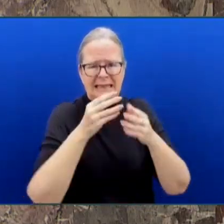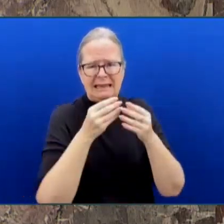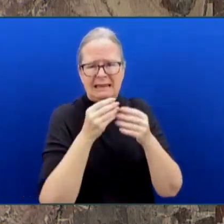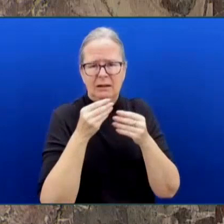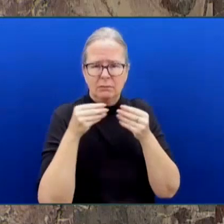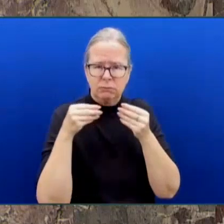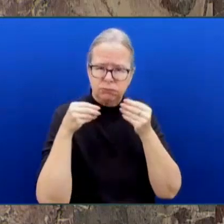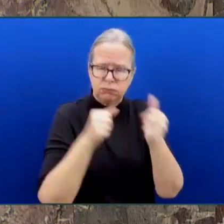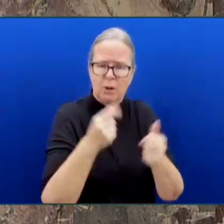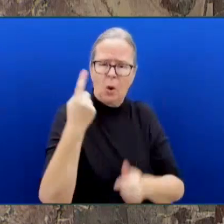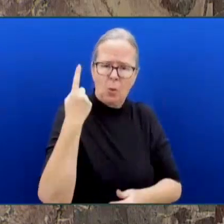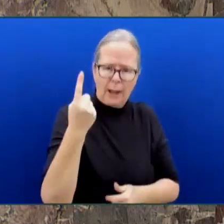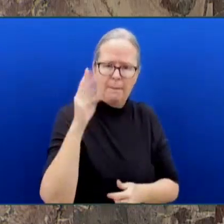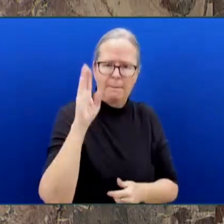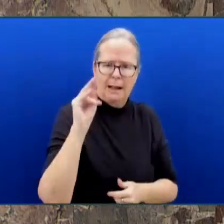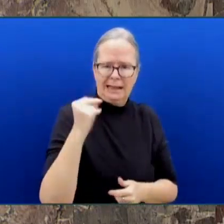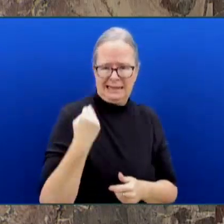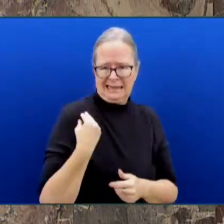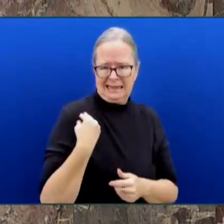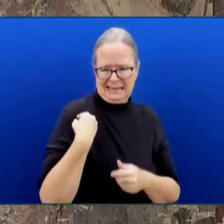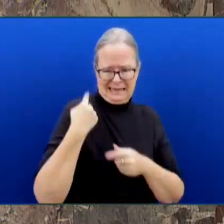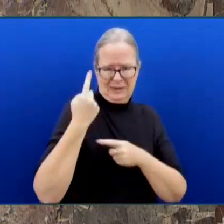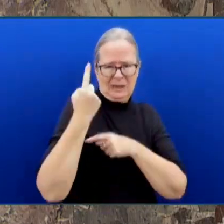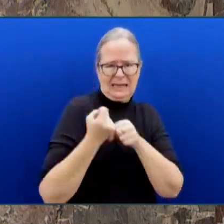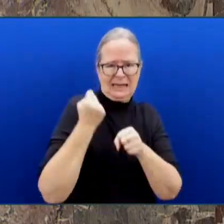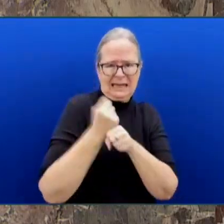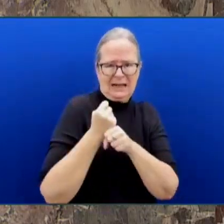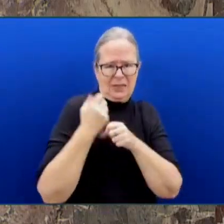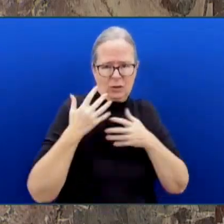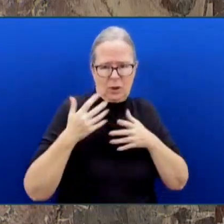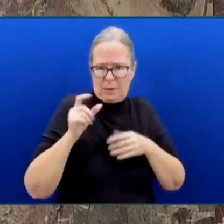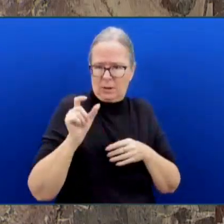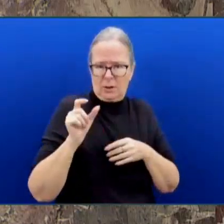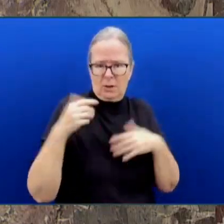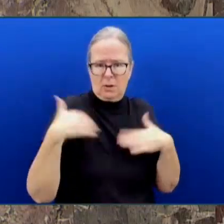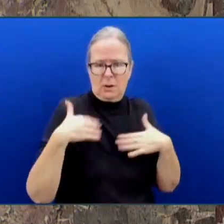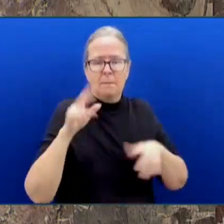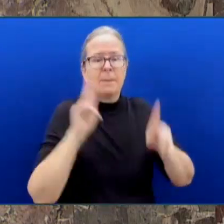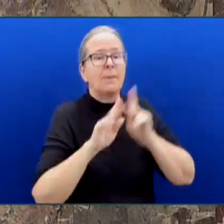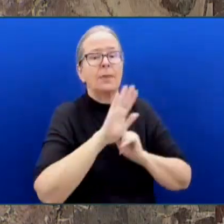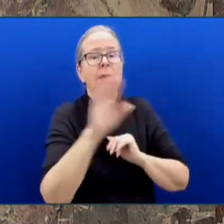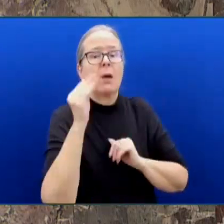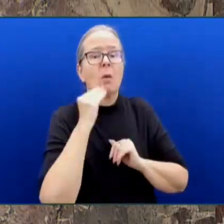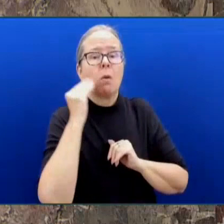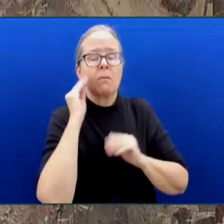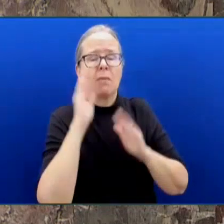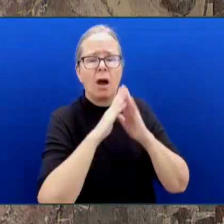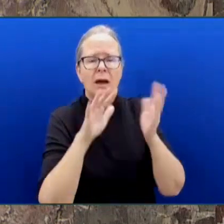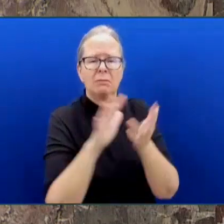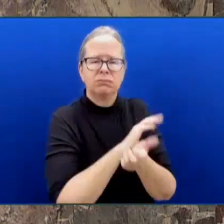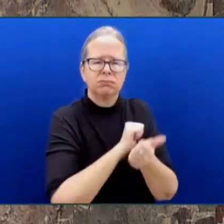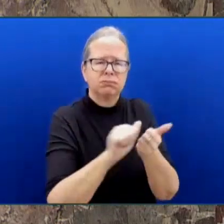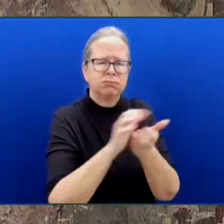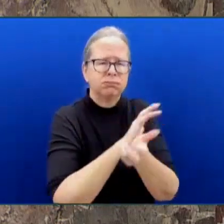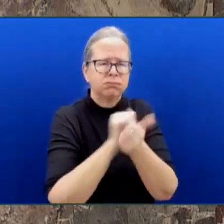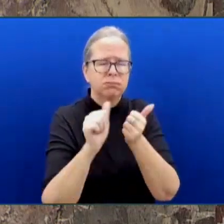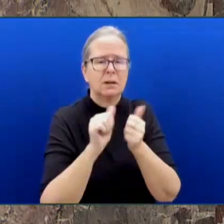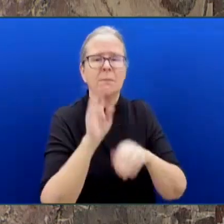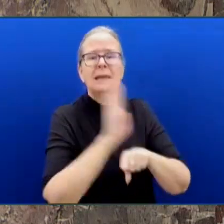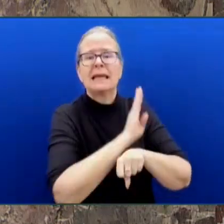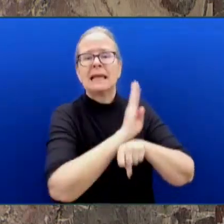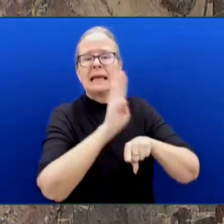People are losing homes, people are losing businesses, people are losing a sense of security.